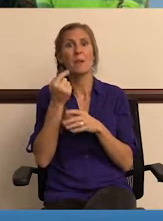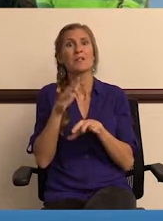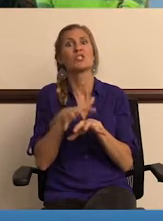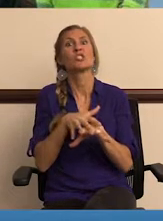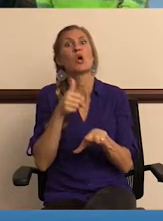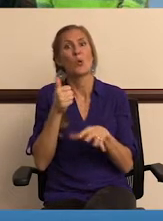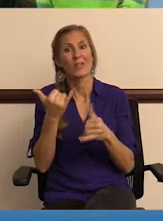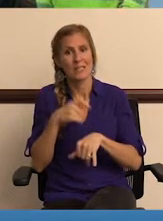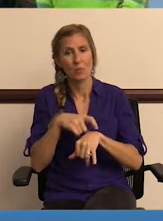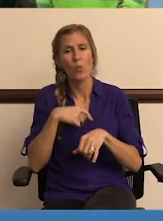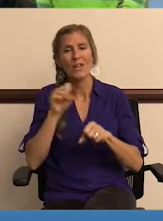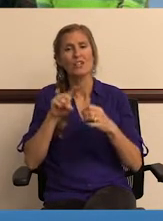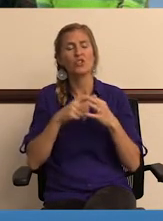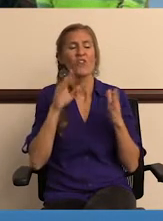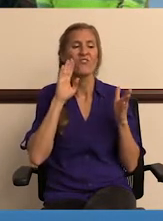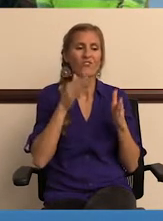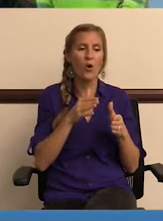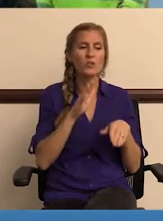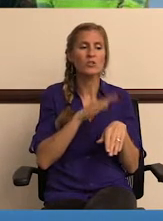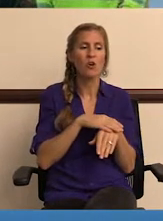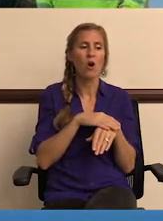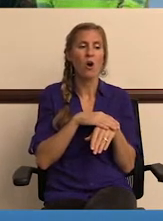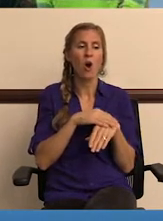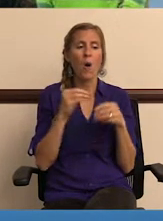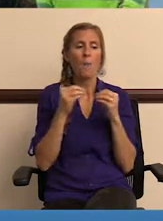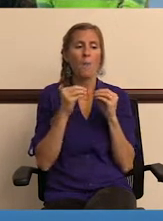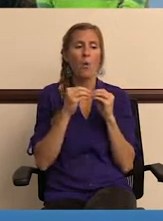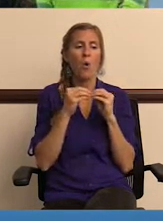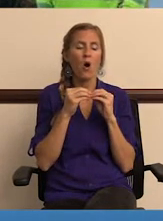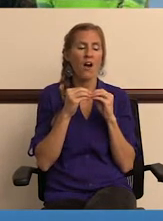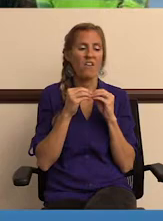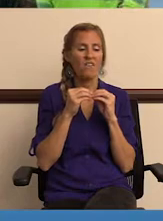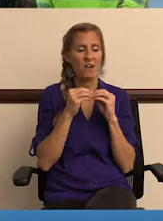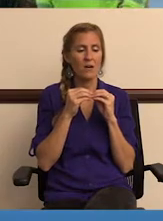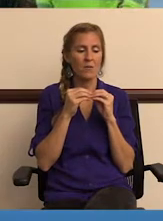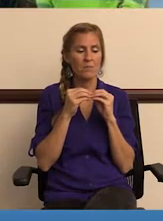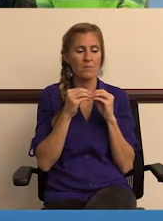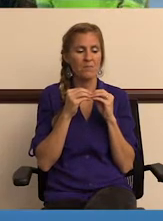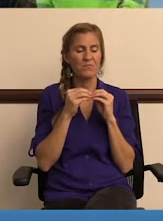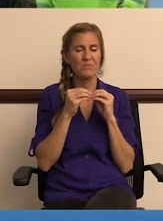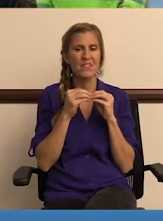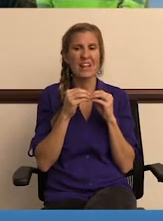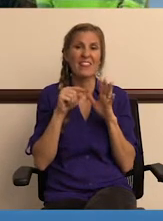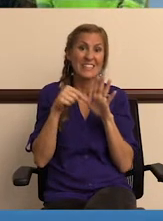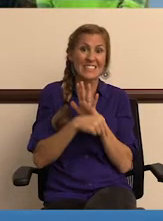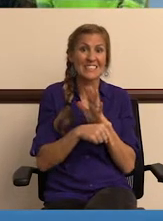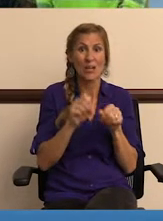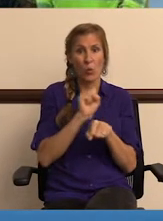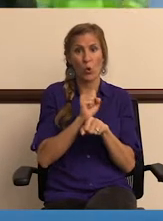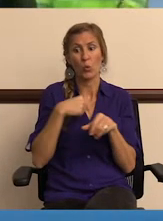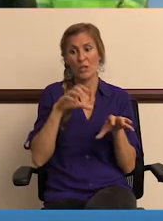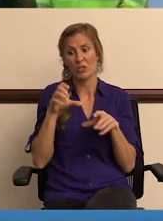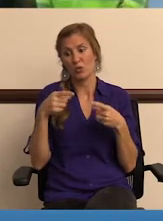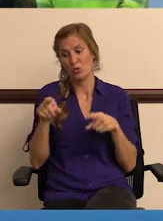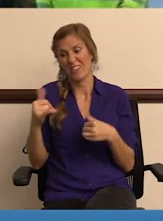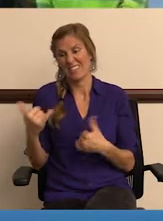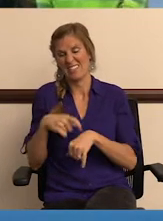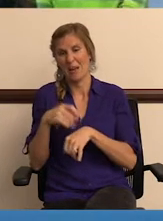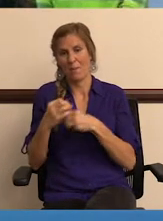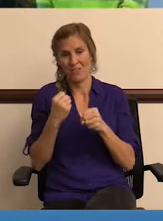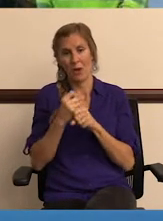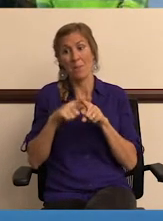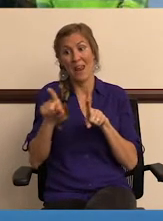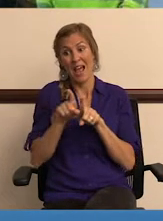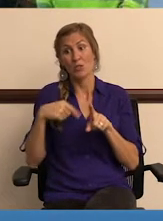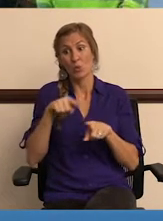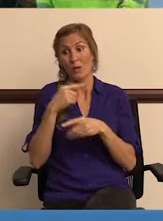grass is growing a little slower at this point, so we can start to focus on some more of the, you know, the detail work that we do around